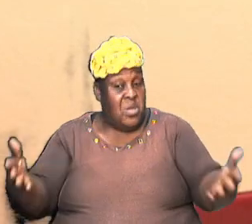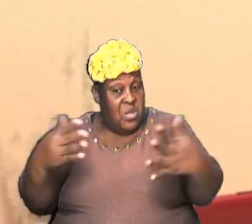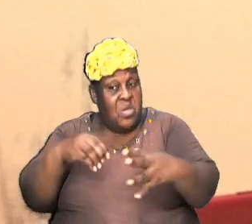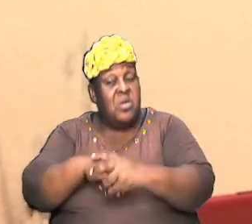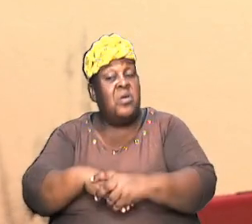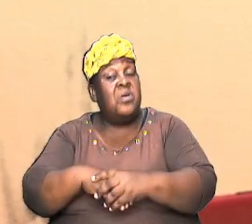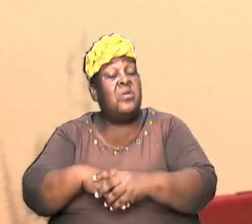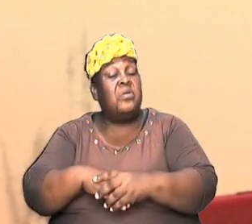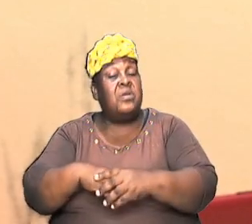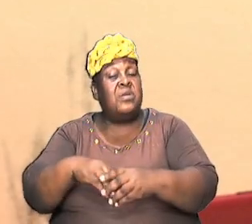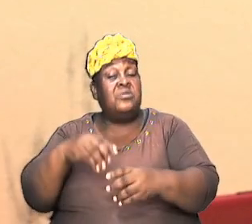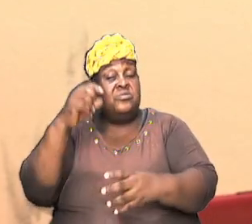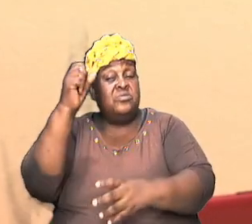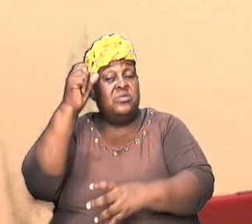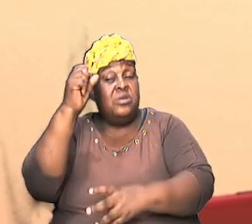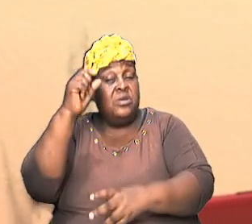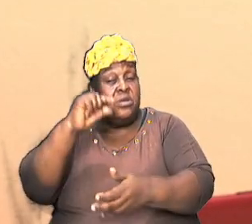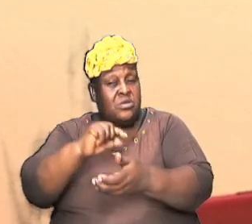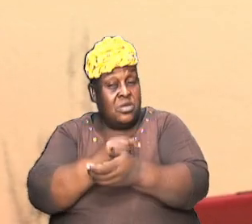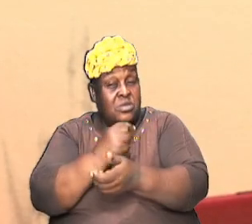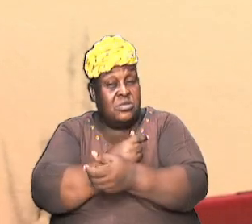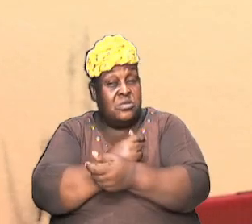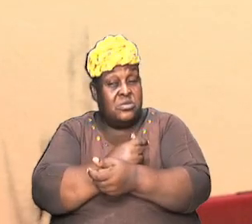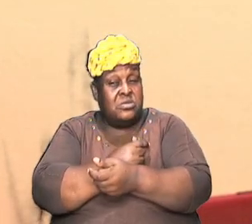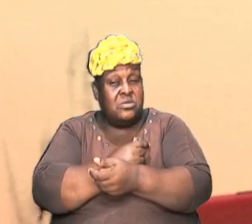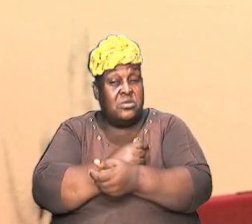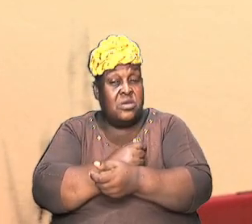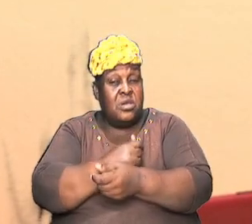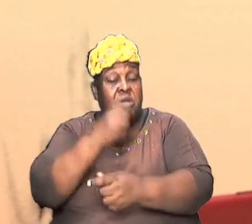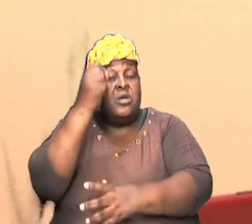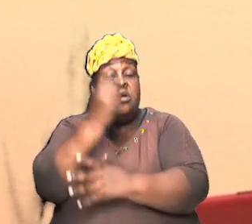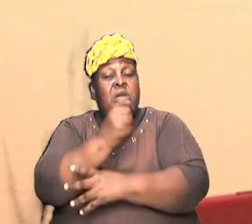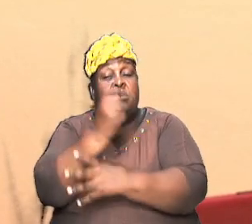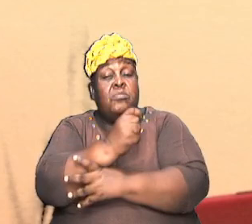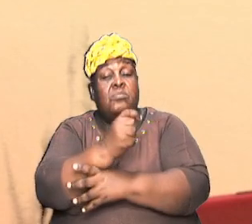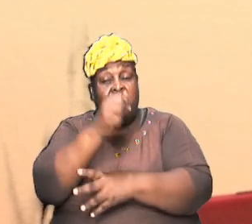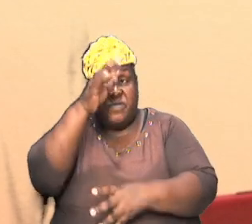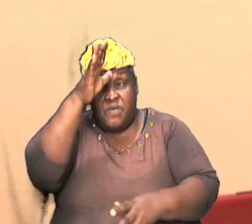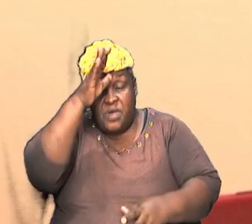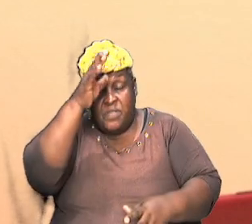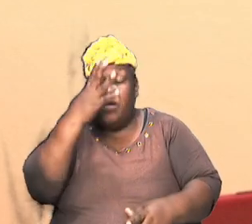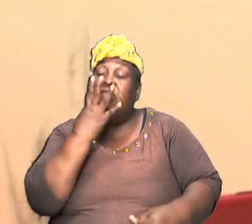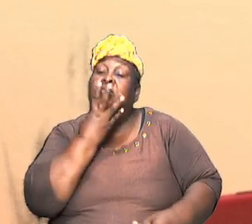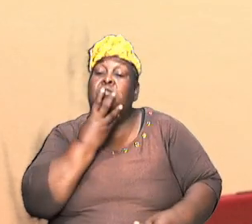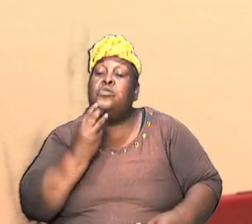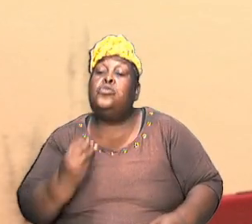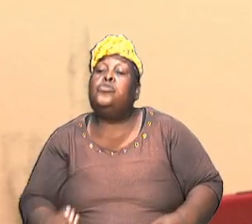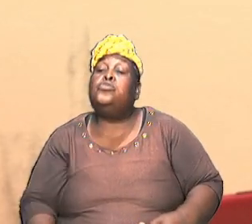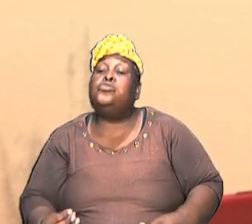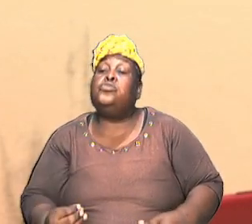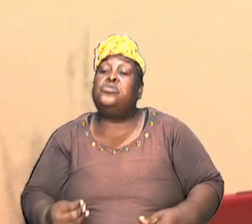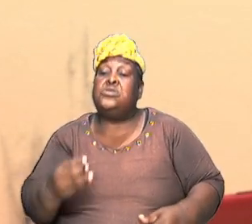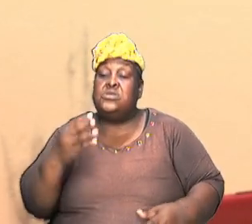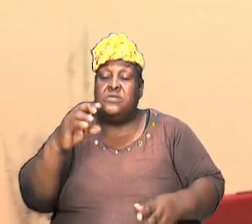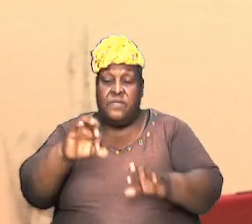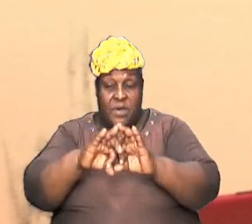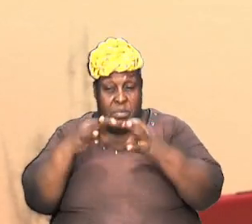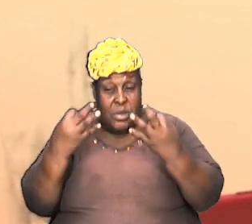who was the father of the Jewish family as yet